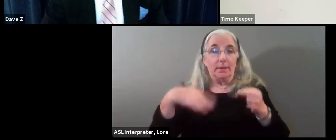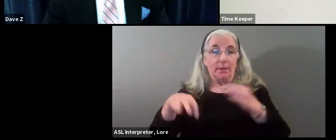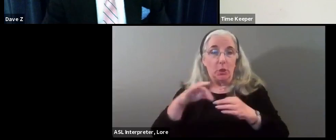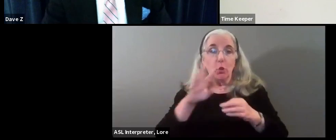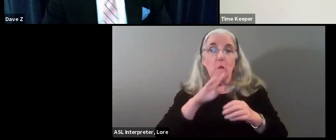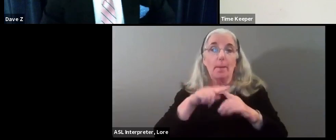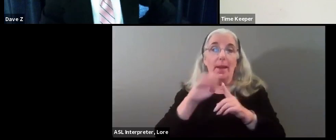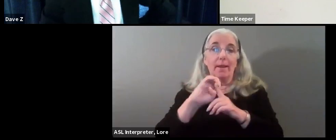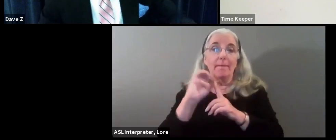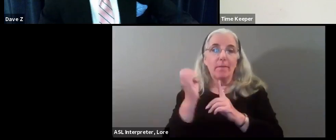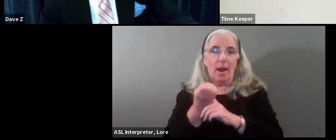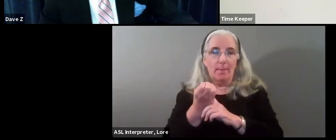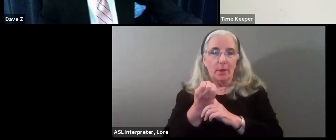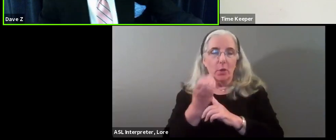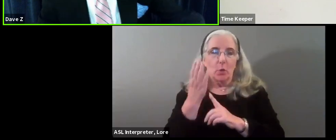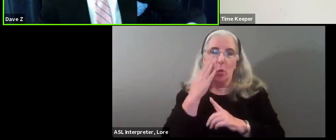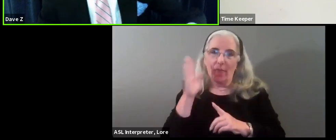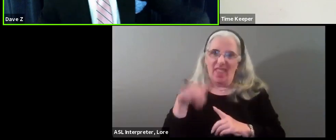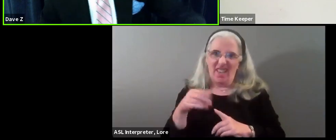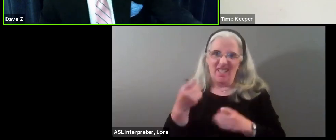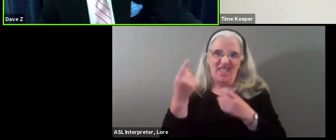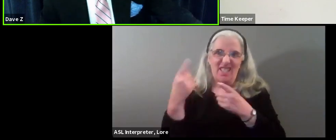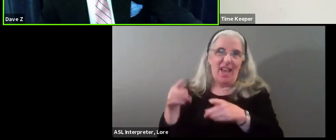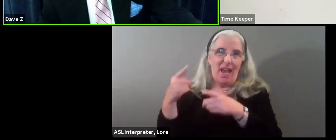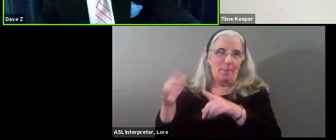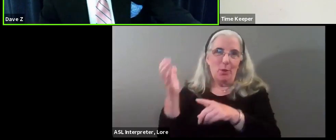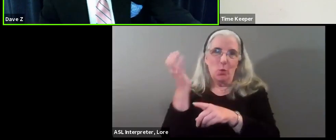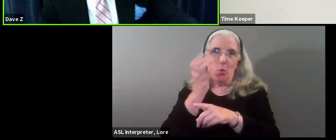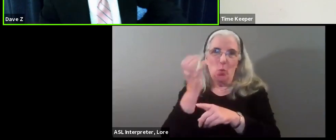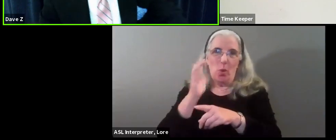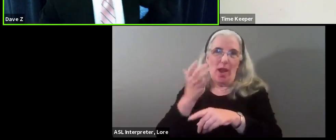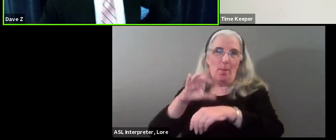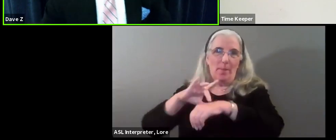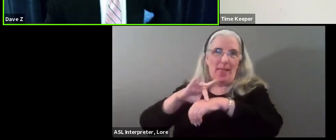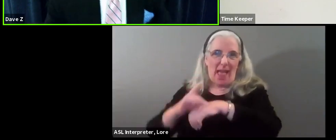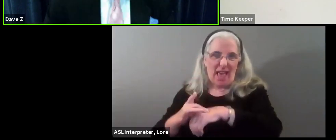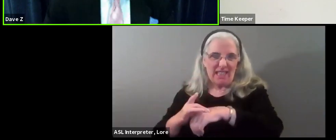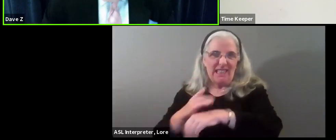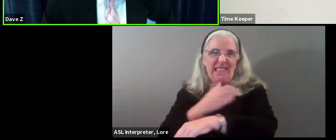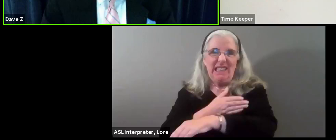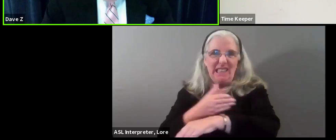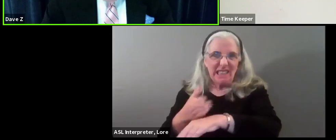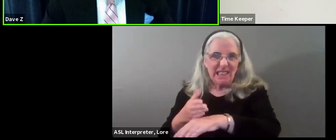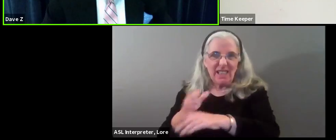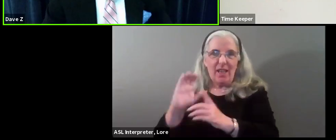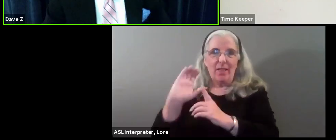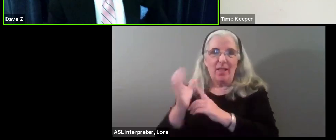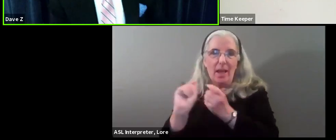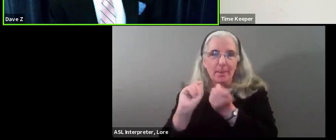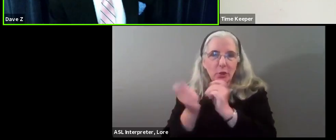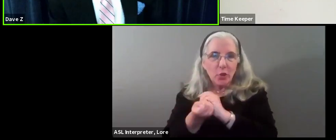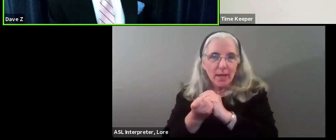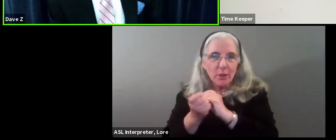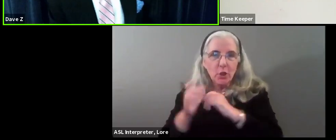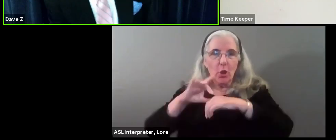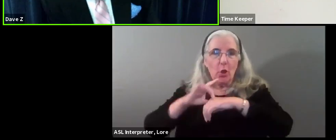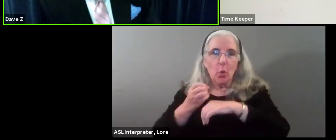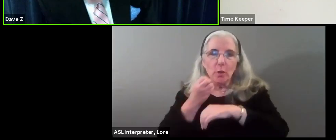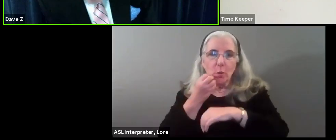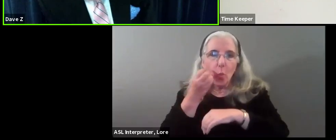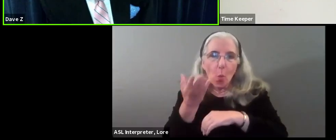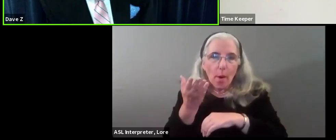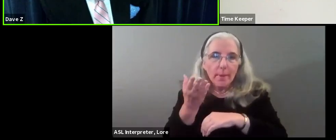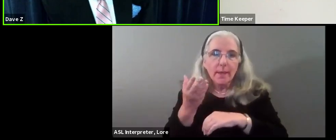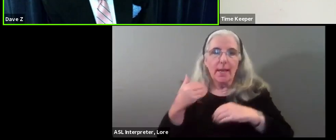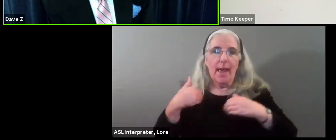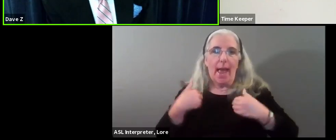You know, none of us can escape what's been happening to our planet. Climates are changing, the globe is warming, species are shape